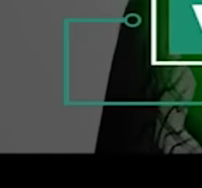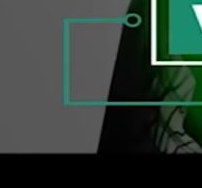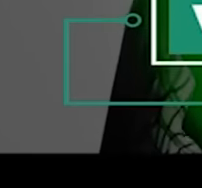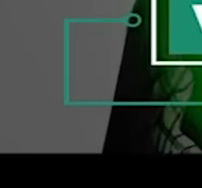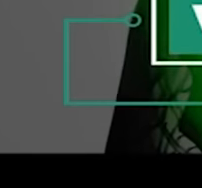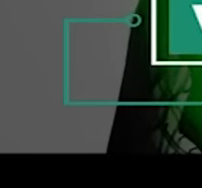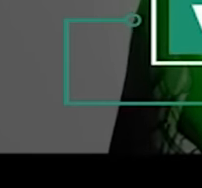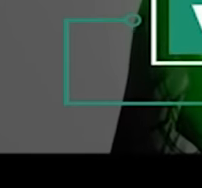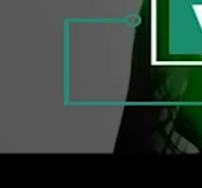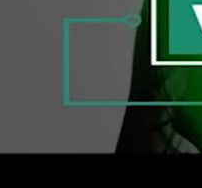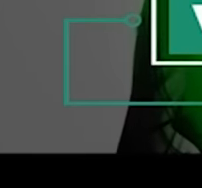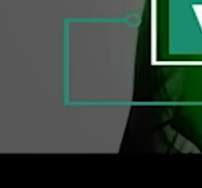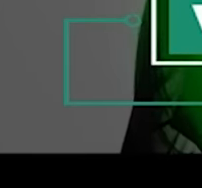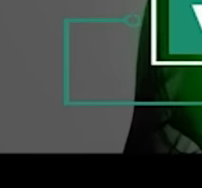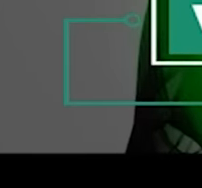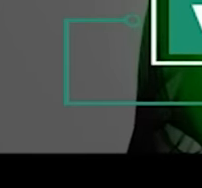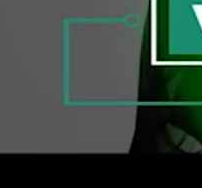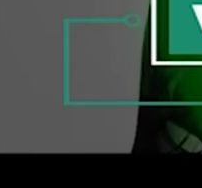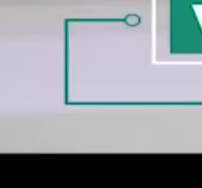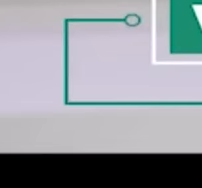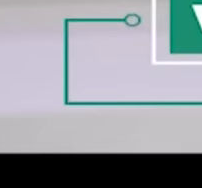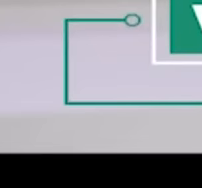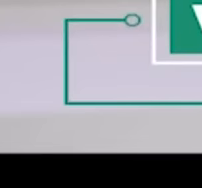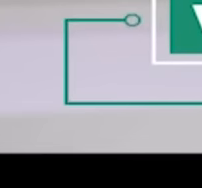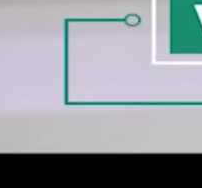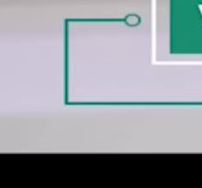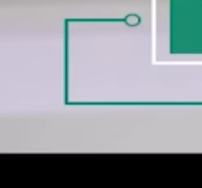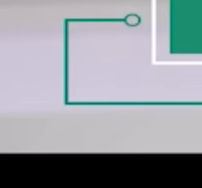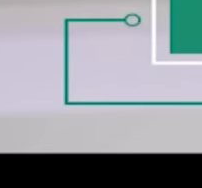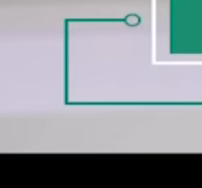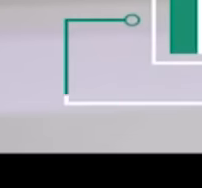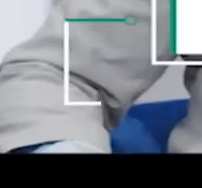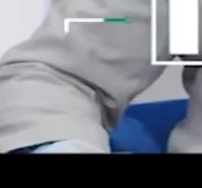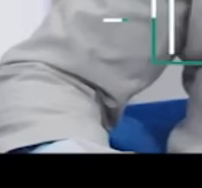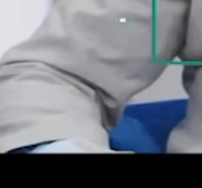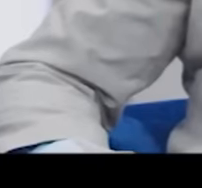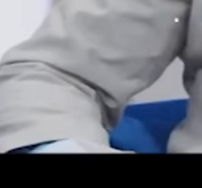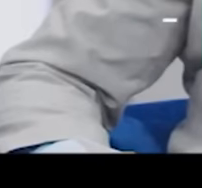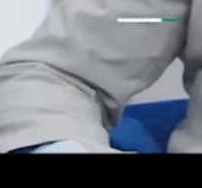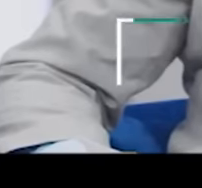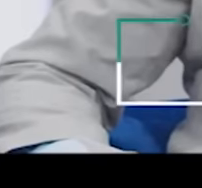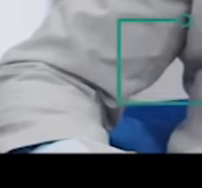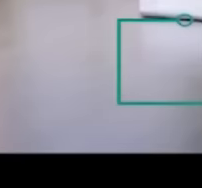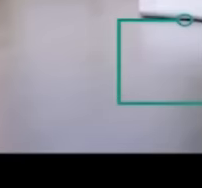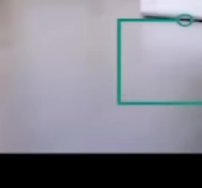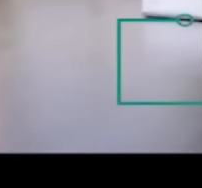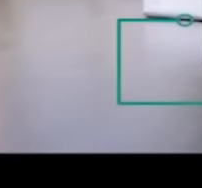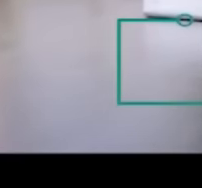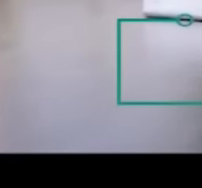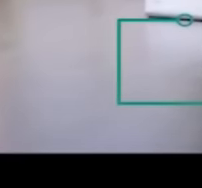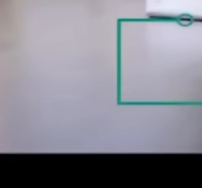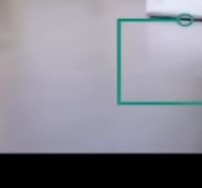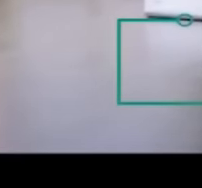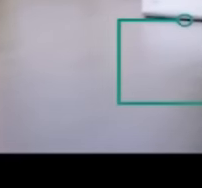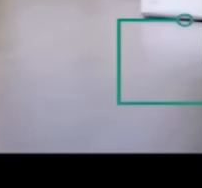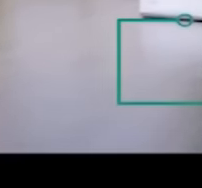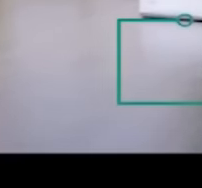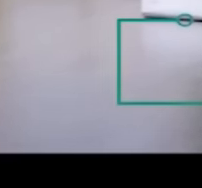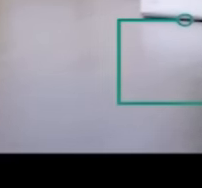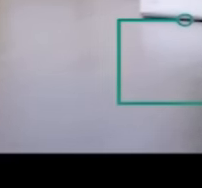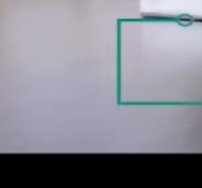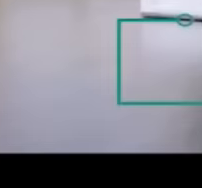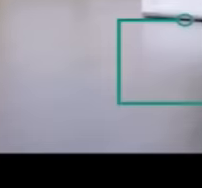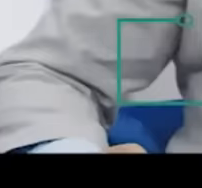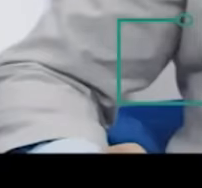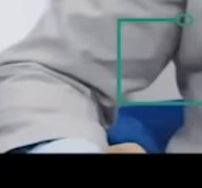immune system resides in your gastrointestinal tract. Everyone should take a probiotic. So, Doc, tell me something. What are some of the benefits